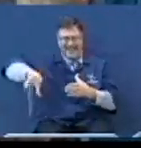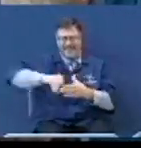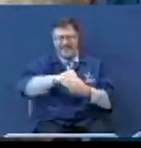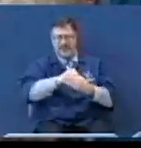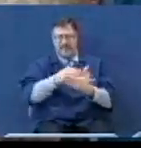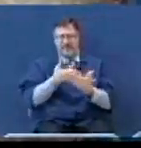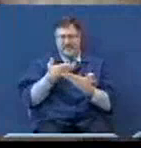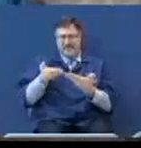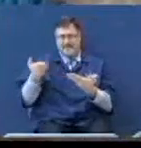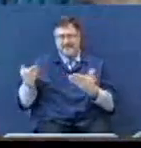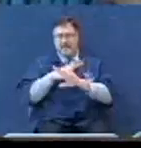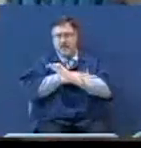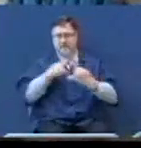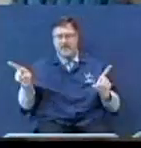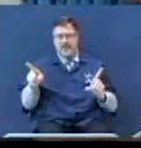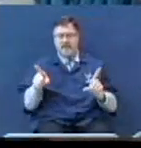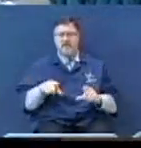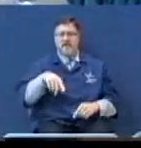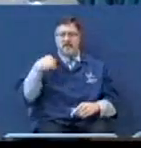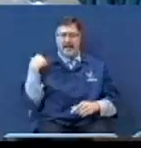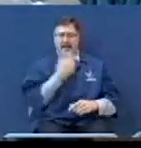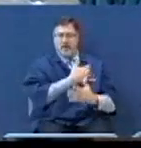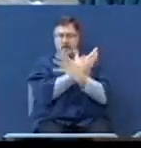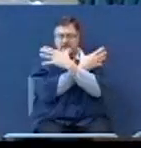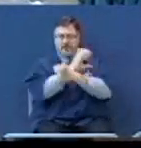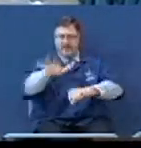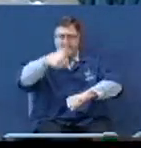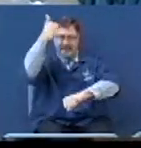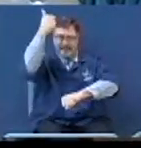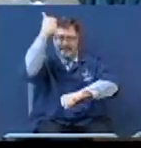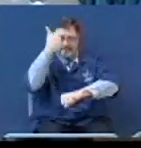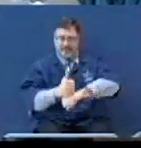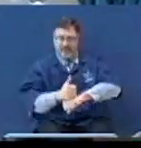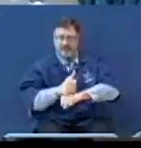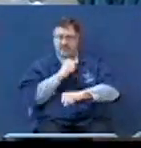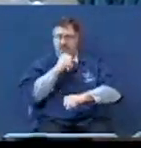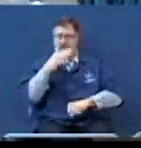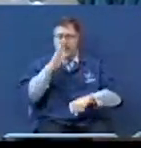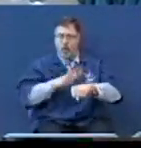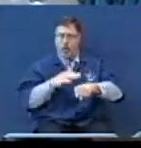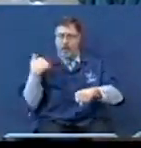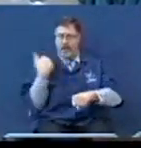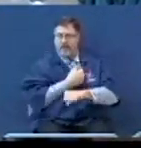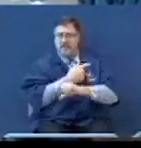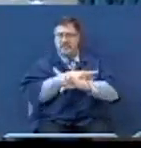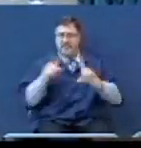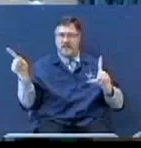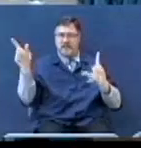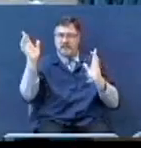those things. I want to tell you what our salvation is based on is not us, on him.